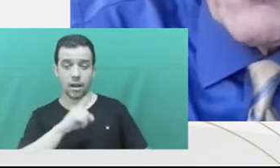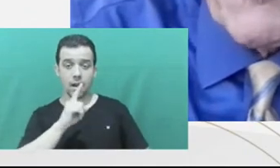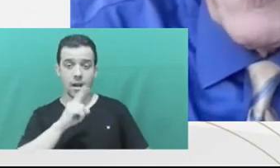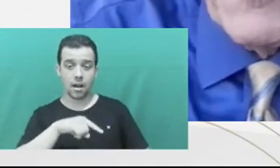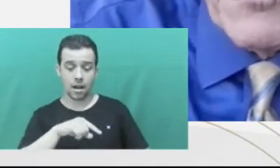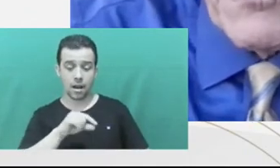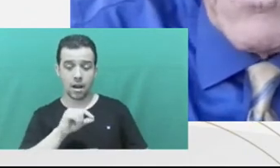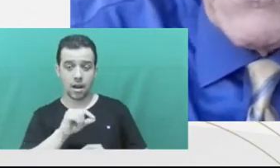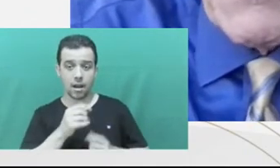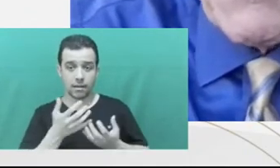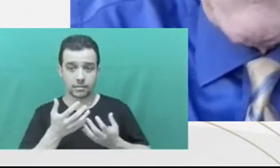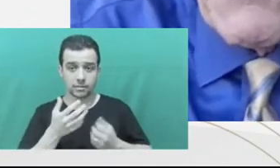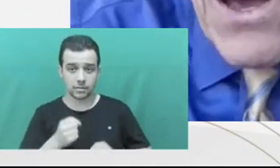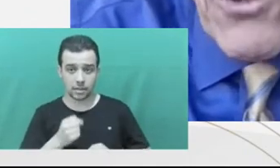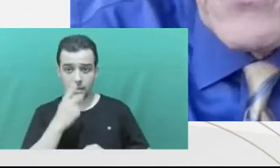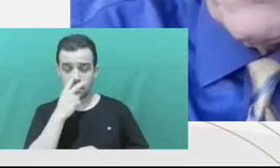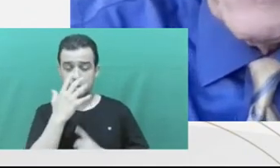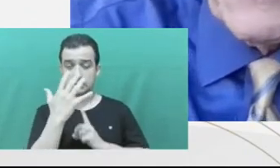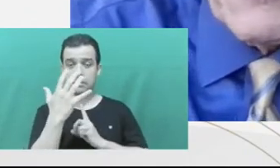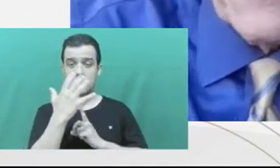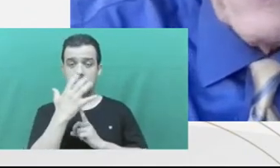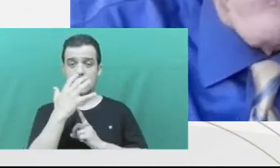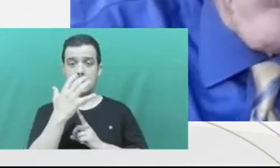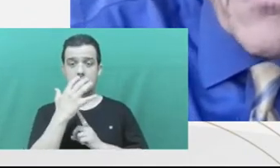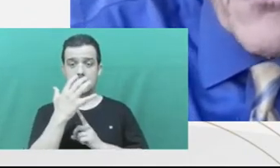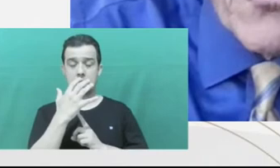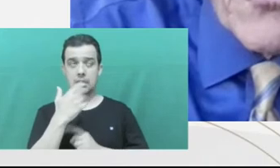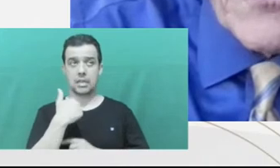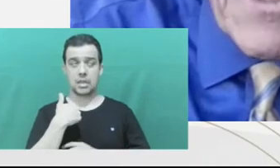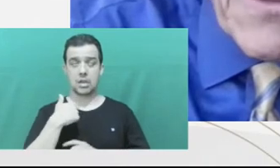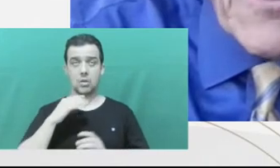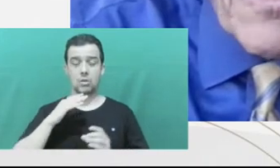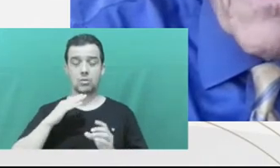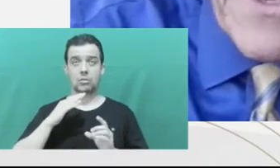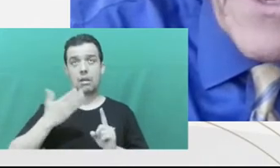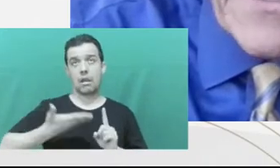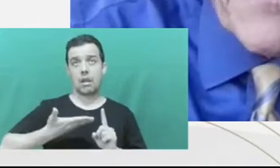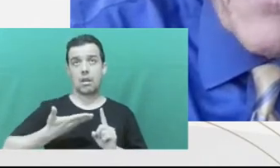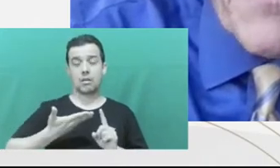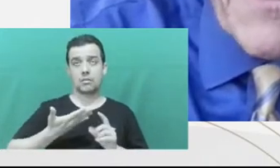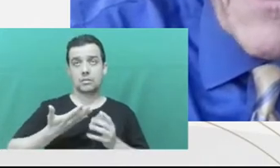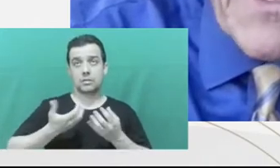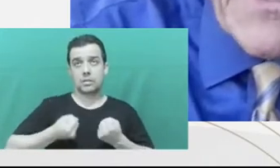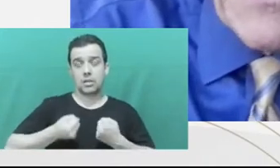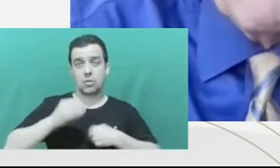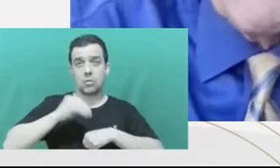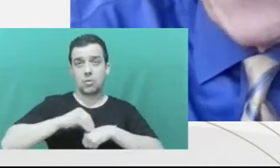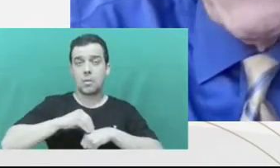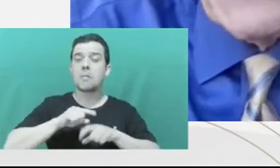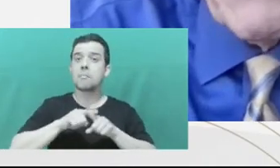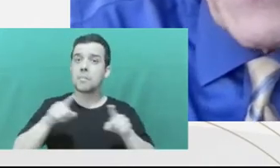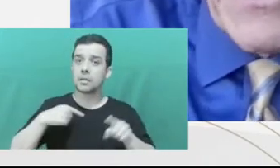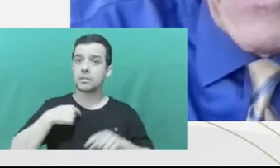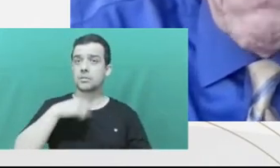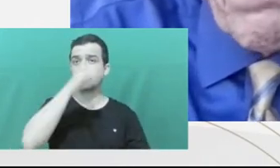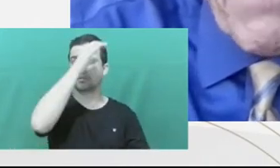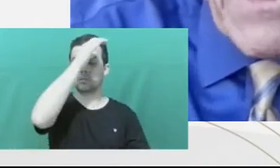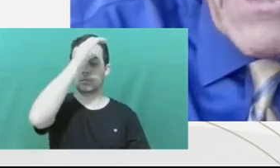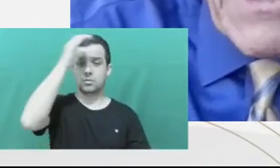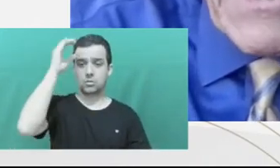defendants will feel compelled to plead guilty. Those, I think, should be banned. And finally,